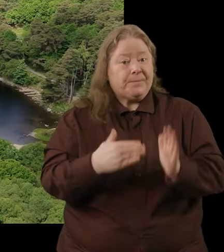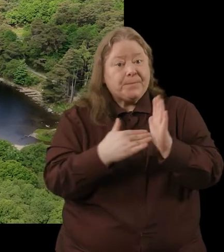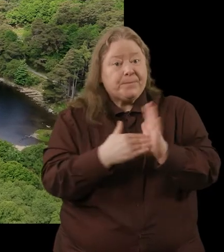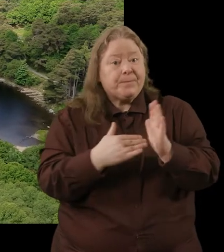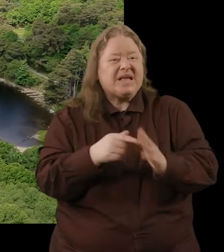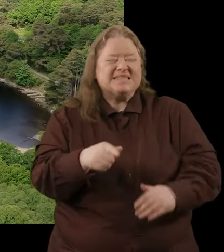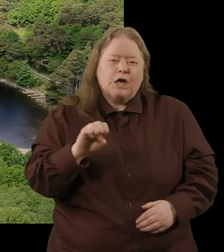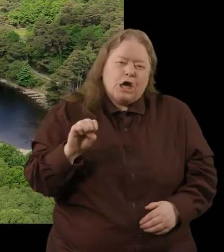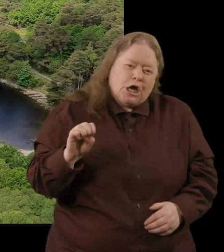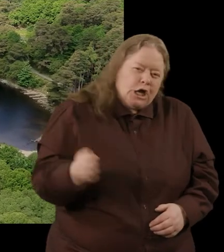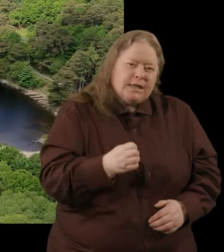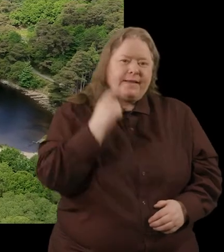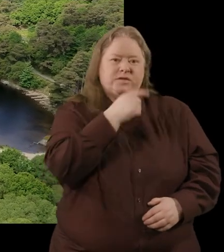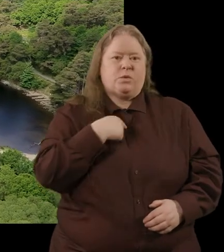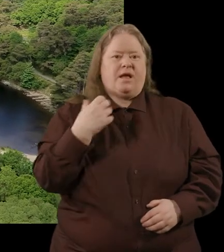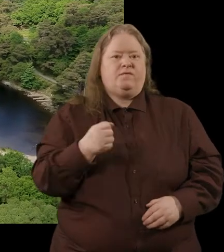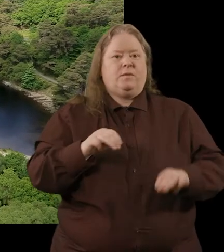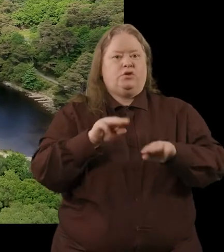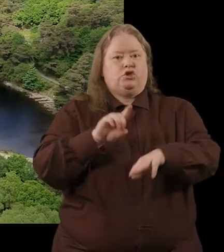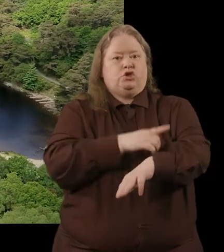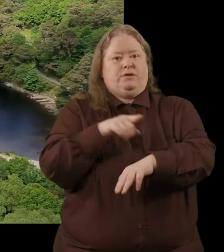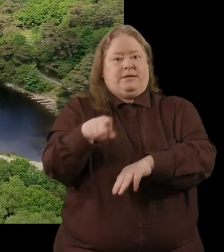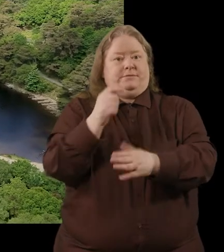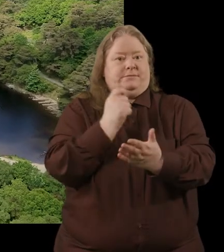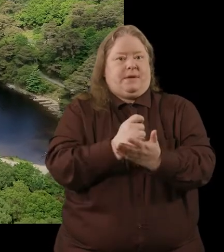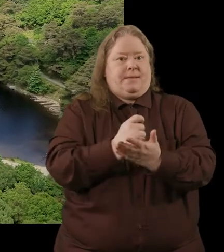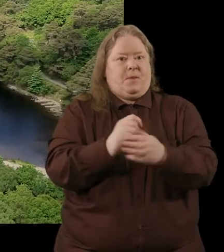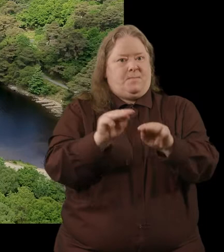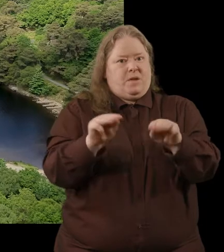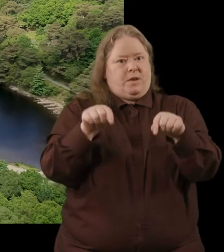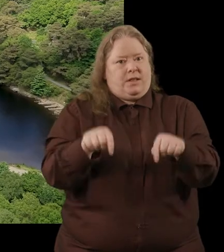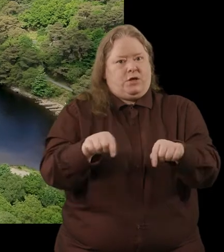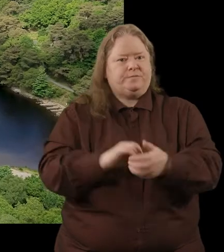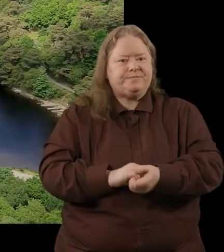earliest evidence we have for people here during that time period.